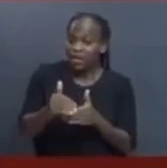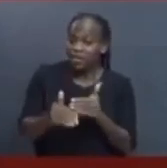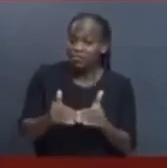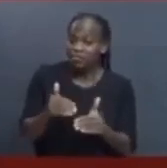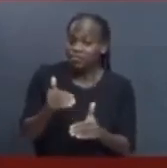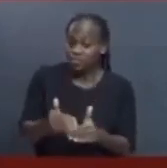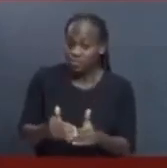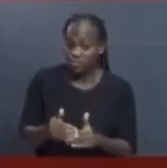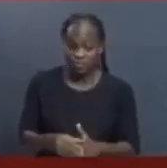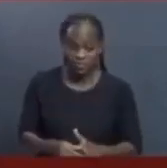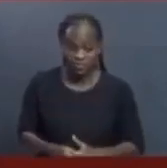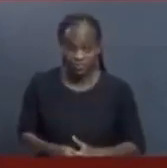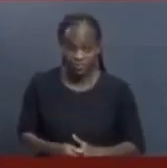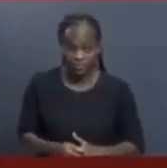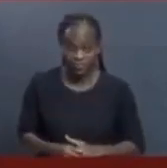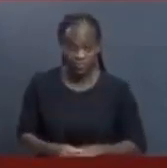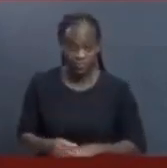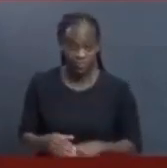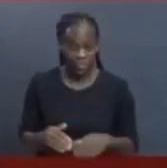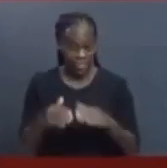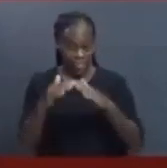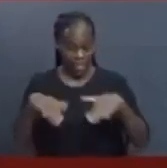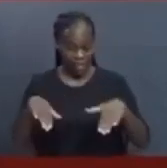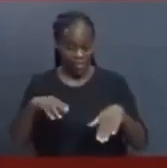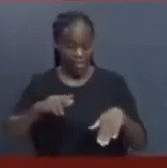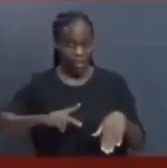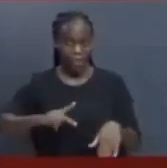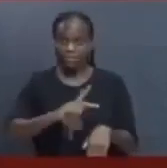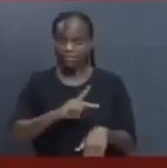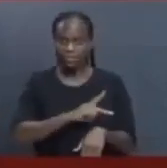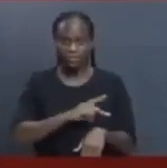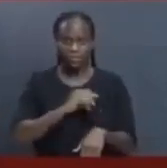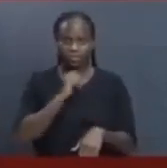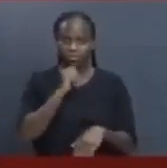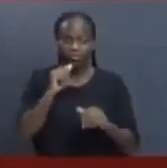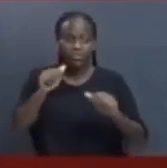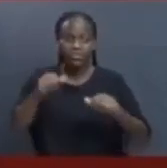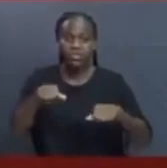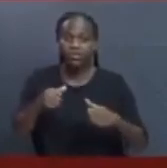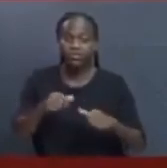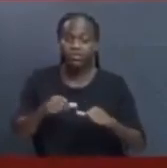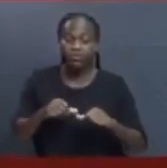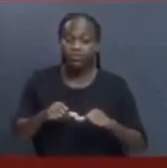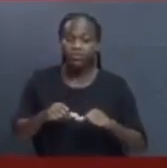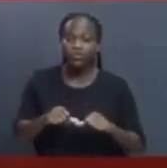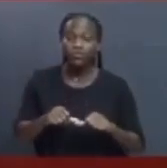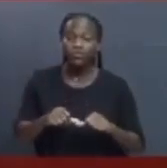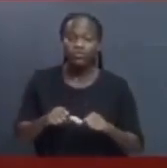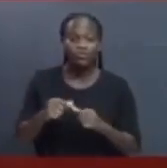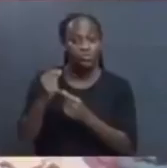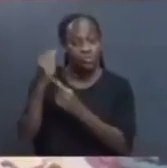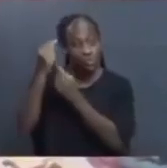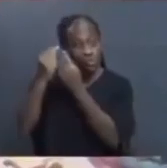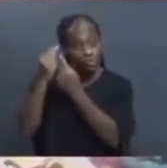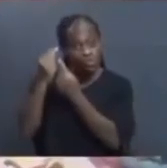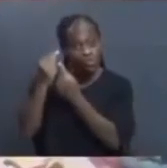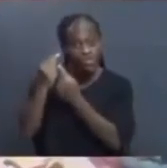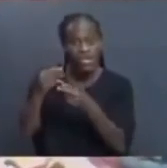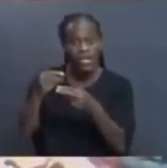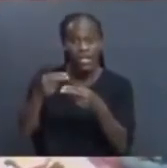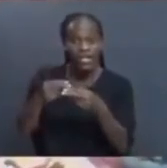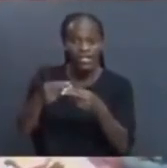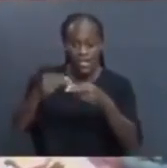the House is unable to continue to consider the nominations of His Excellency the President